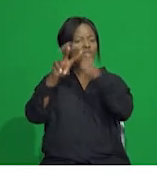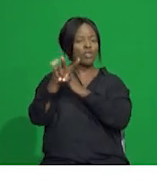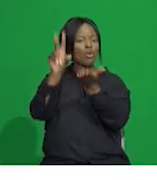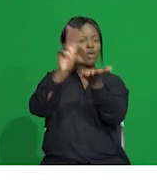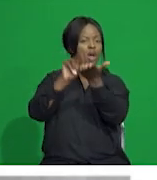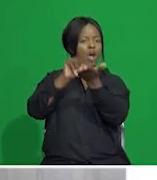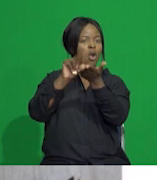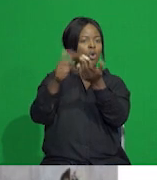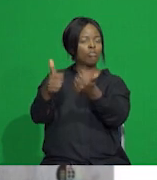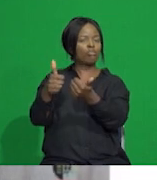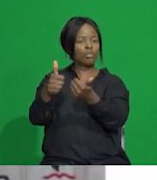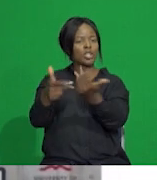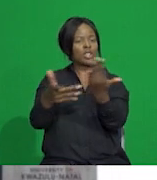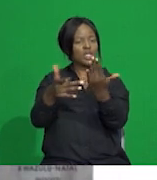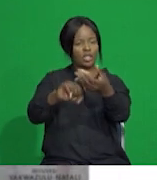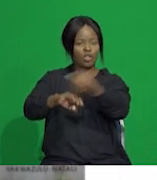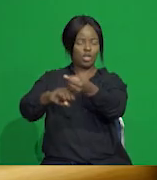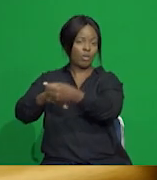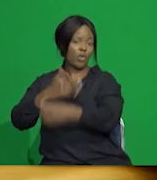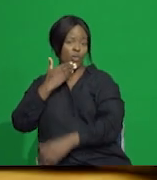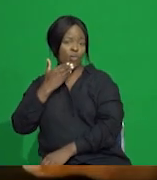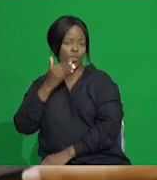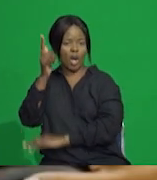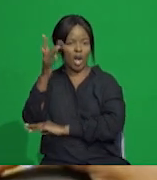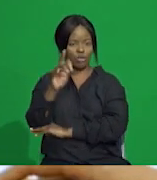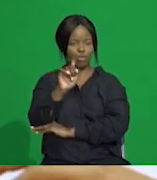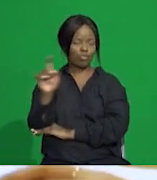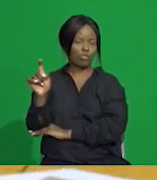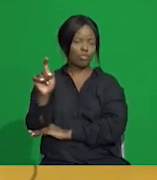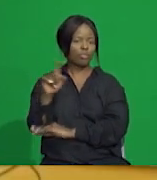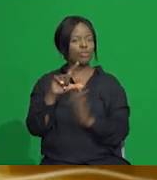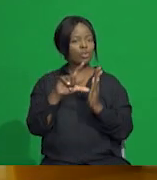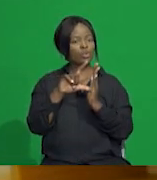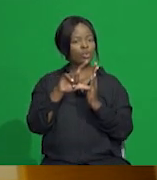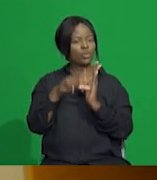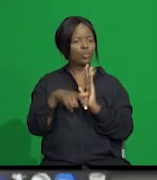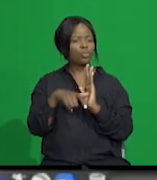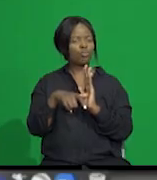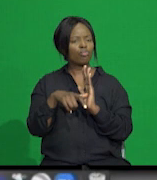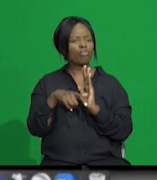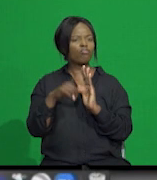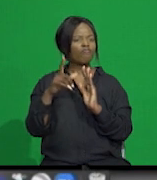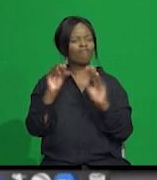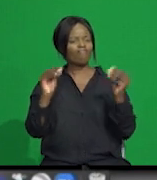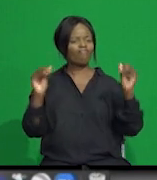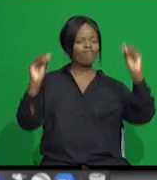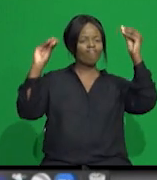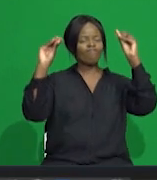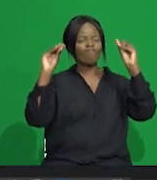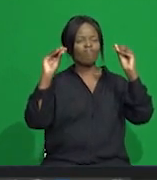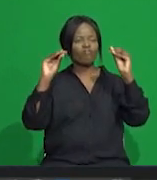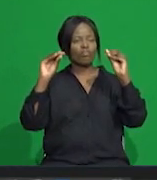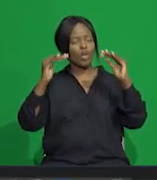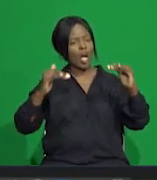support to academic staff, designing unique virtual sets, animations, and performing high-level video